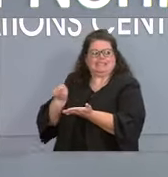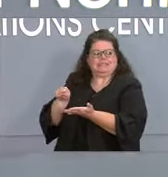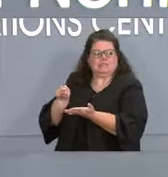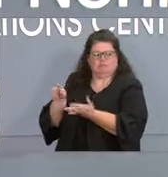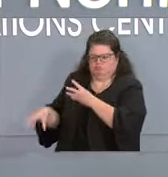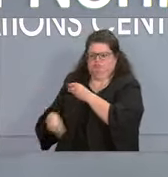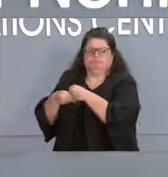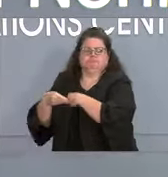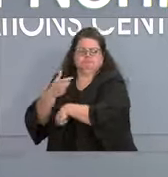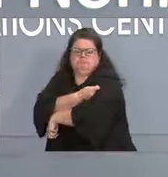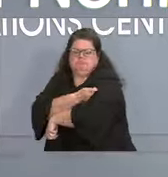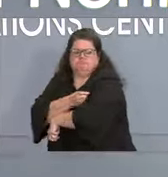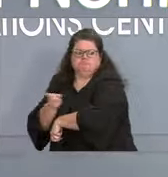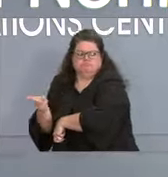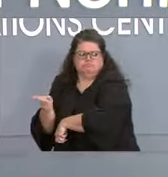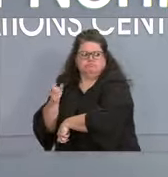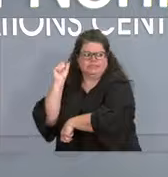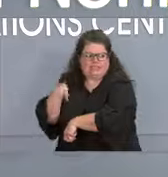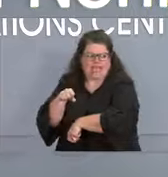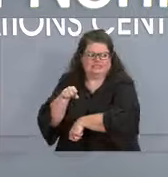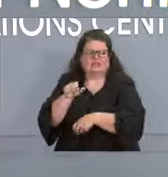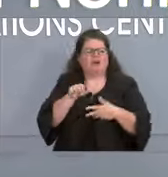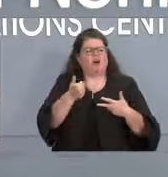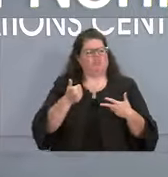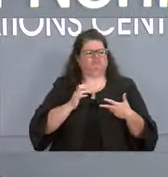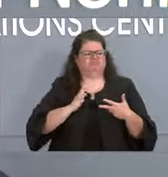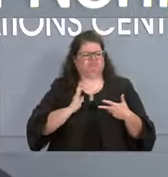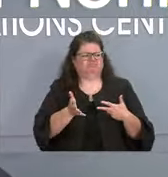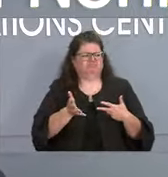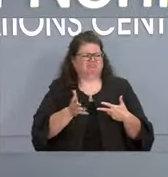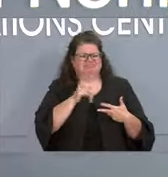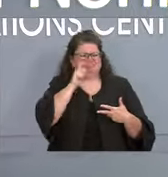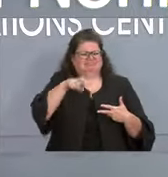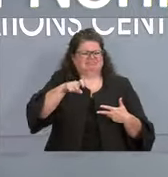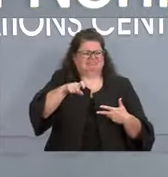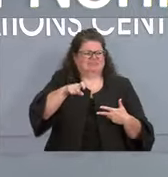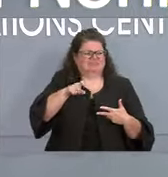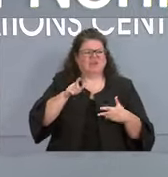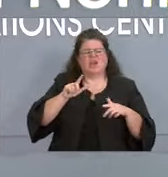approval. And I'm going to let Dr Cohen talk about that a minute.